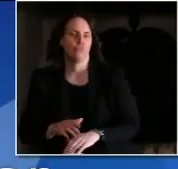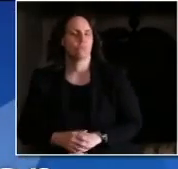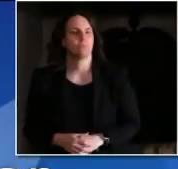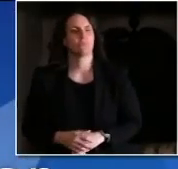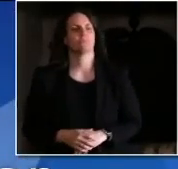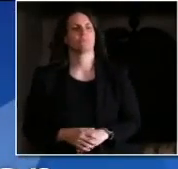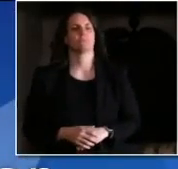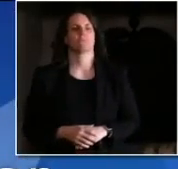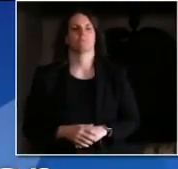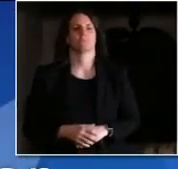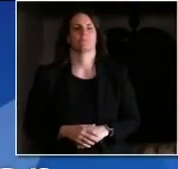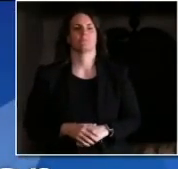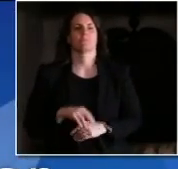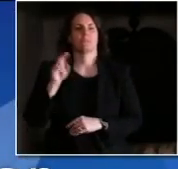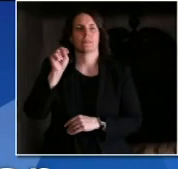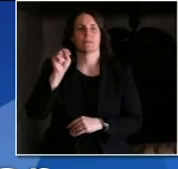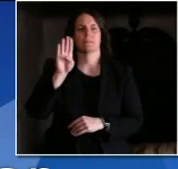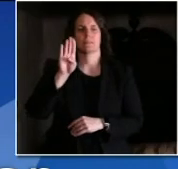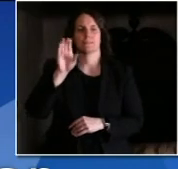Green Bay.